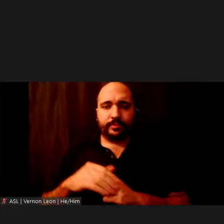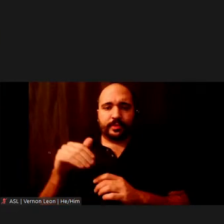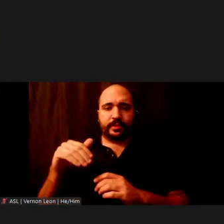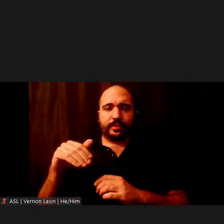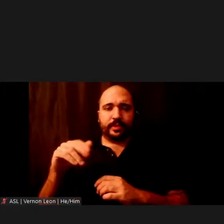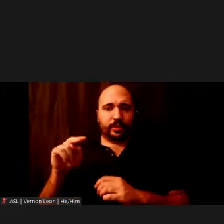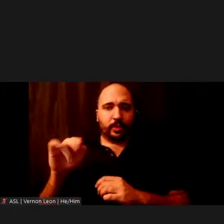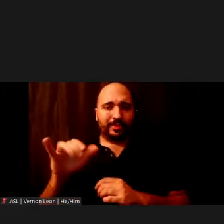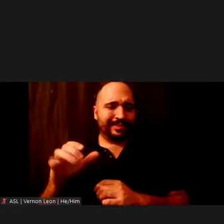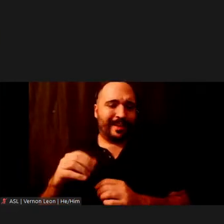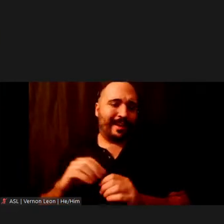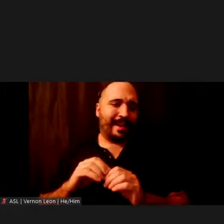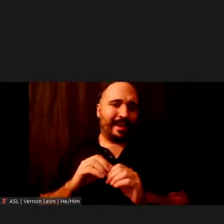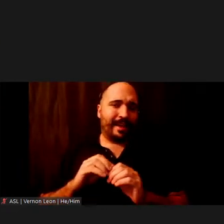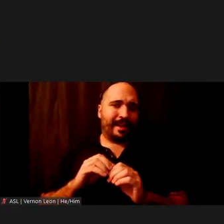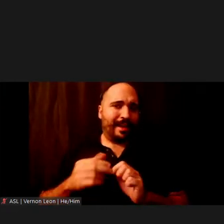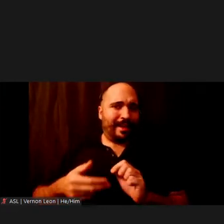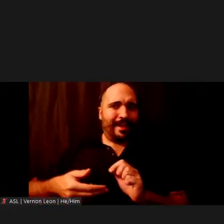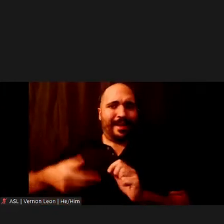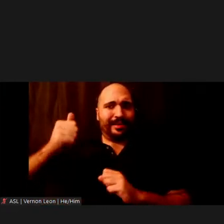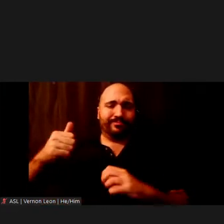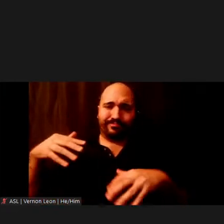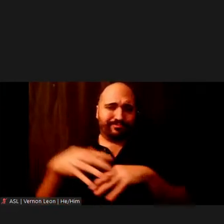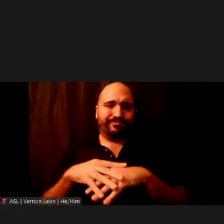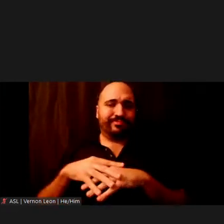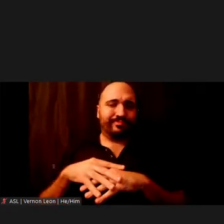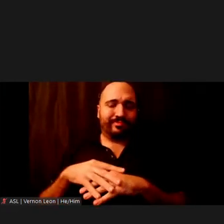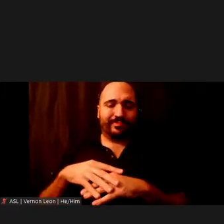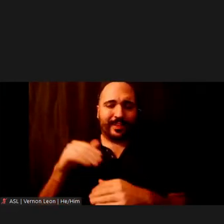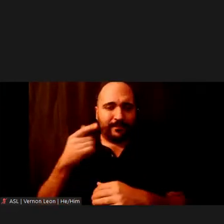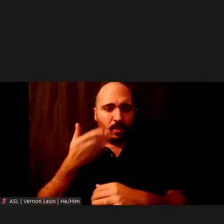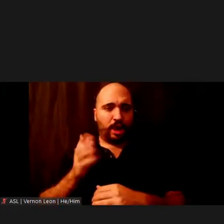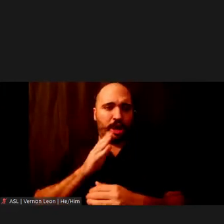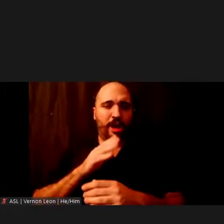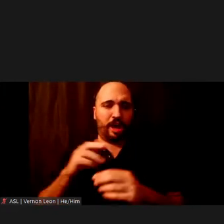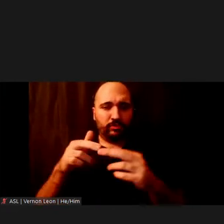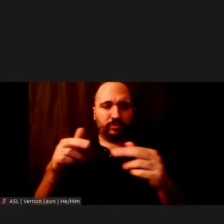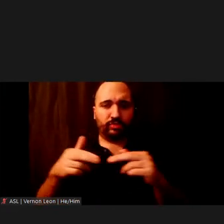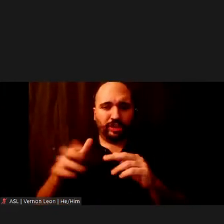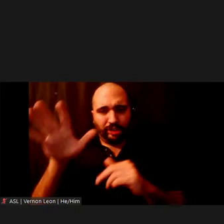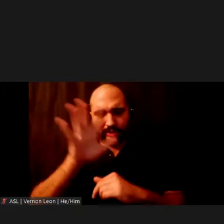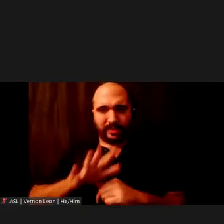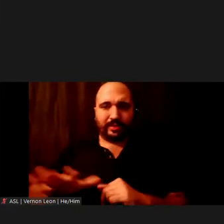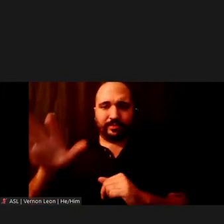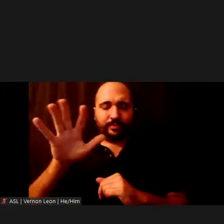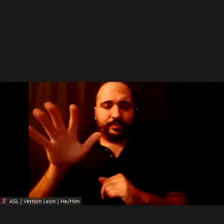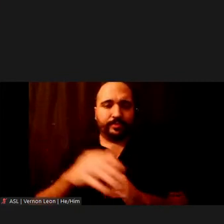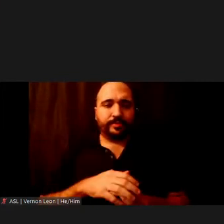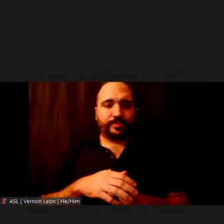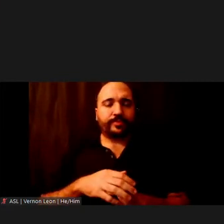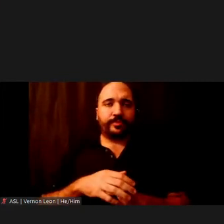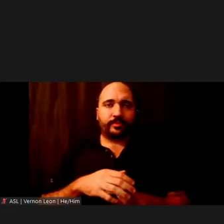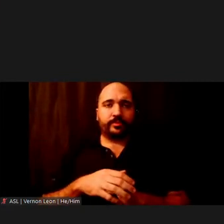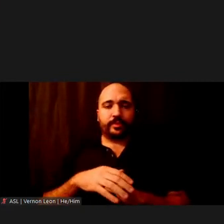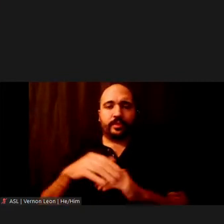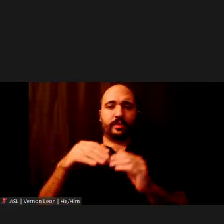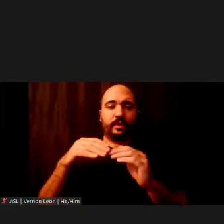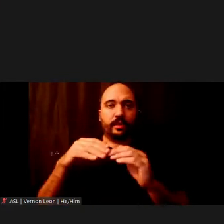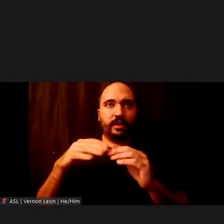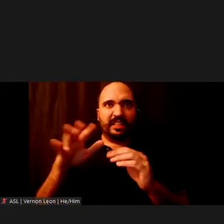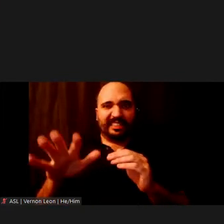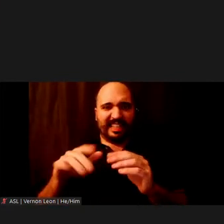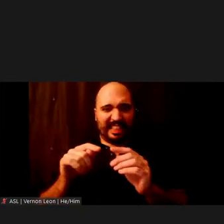has the highest concentration of minority and low income population in our study area. Just under 70% of New York City's